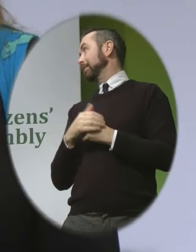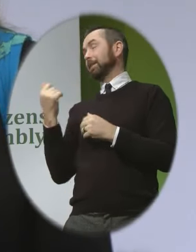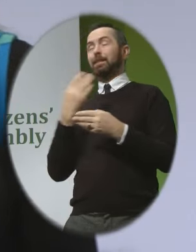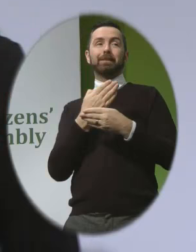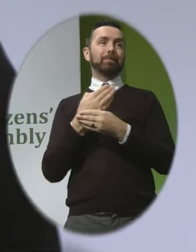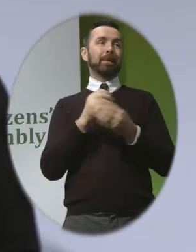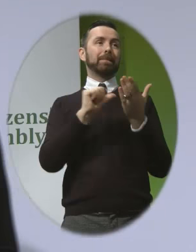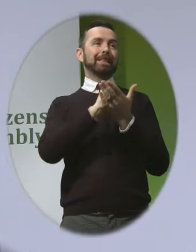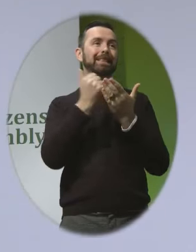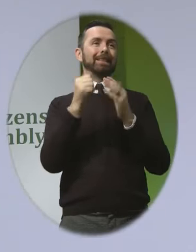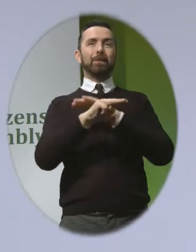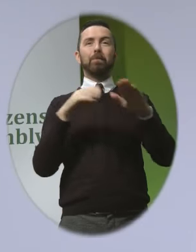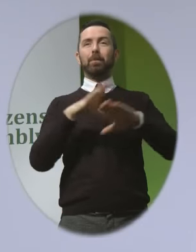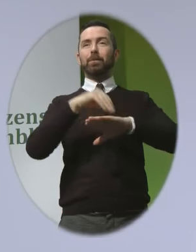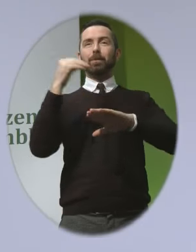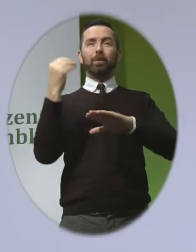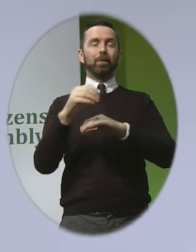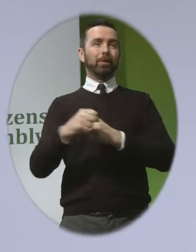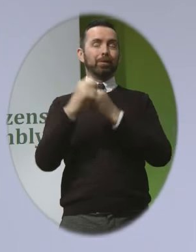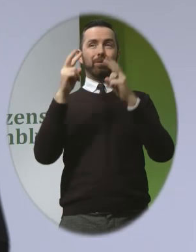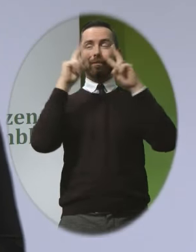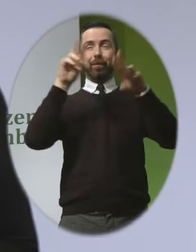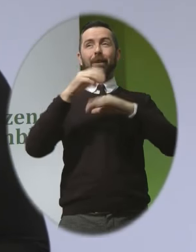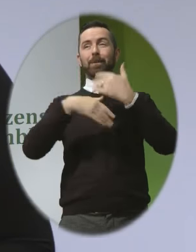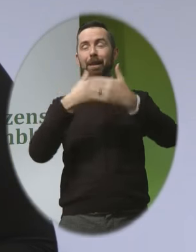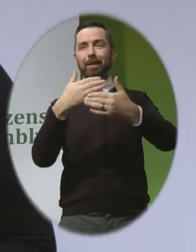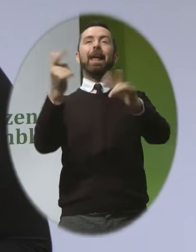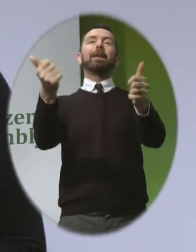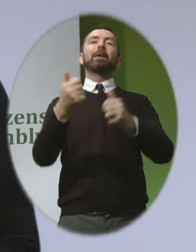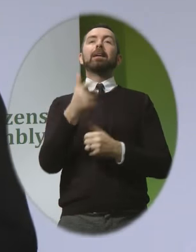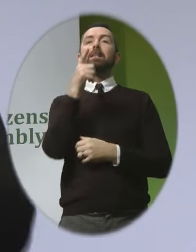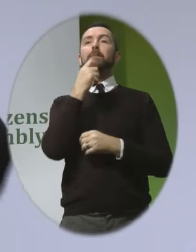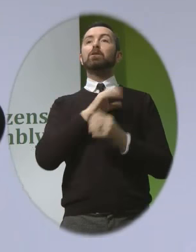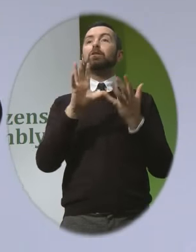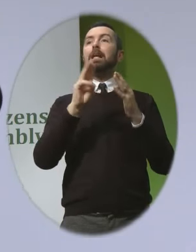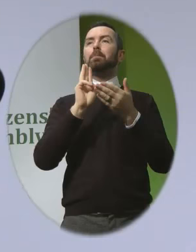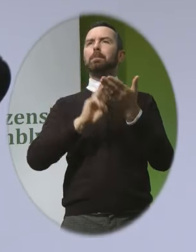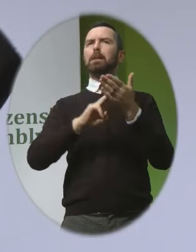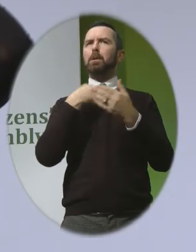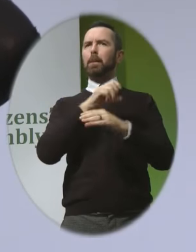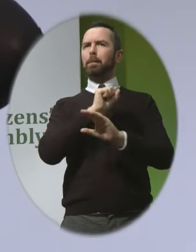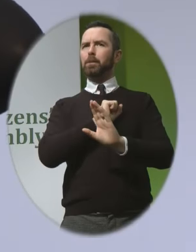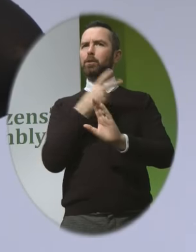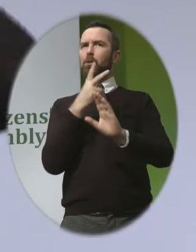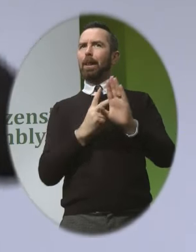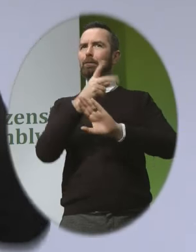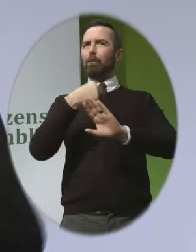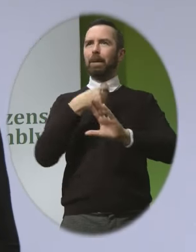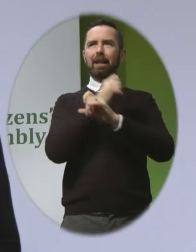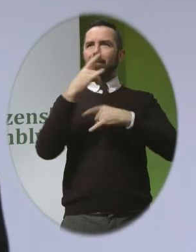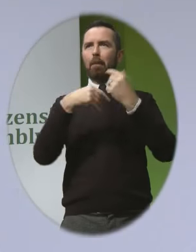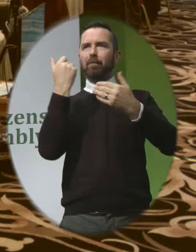rightful place was and it's just as well the speech today is only ten minutes because I don't think she's ever allowed me to speak for ten minutes uninterrupted before